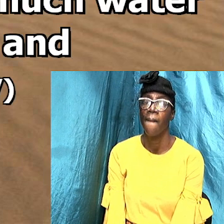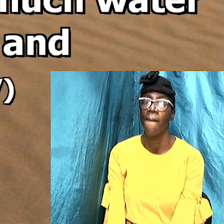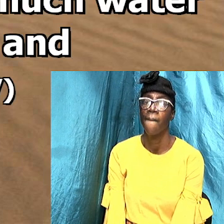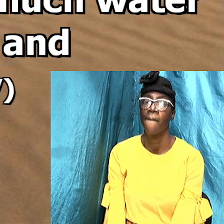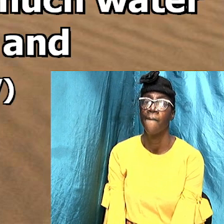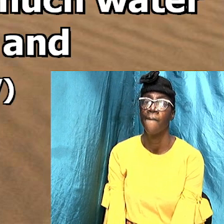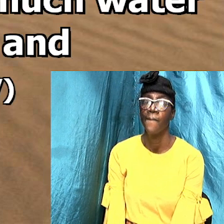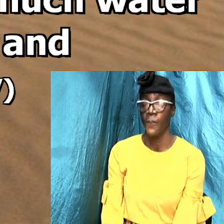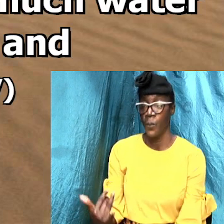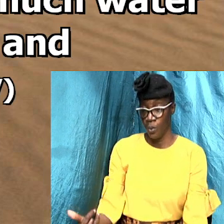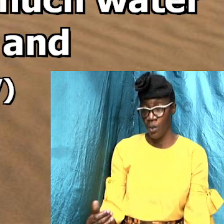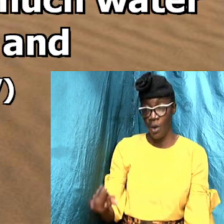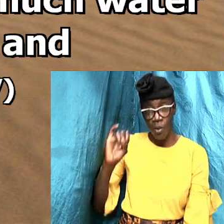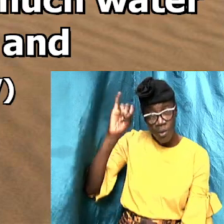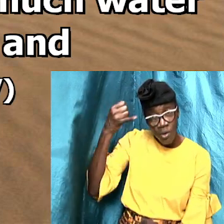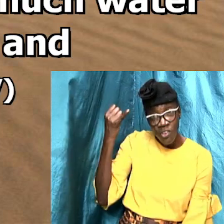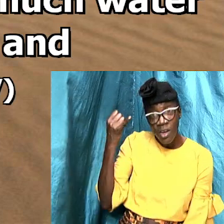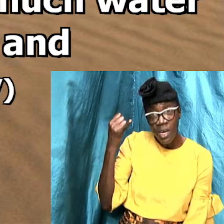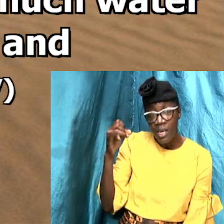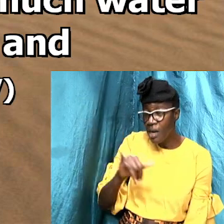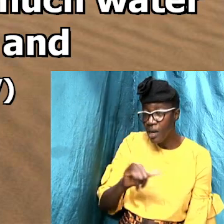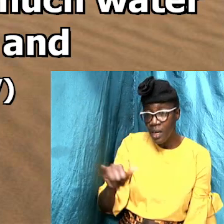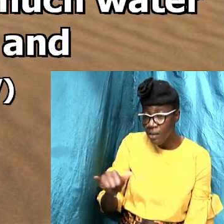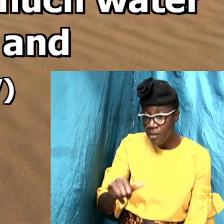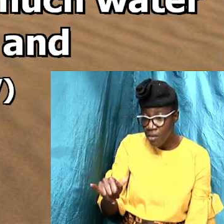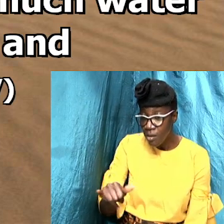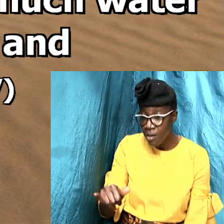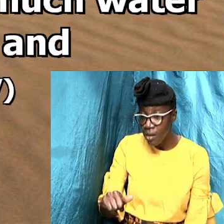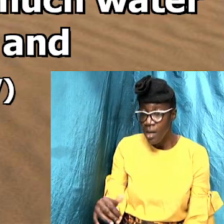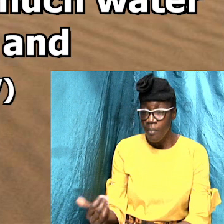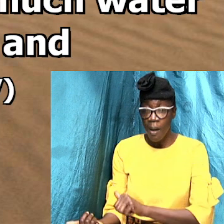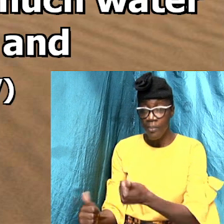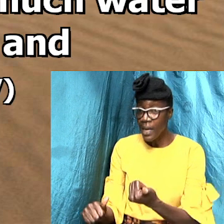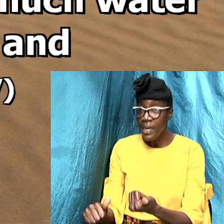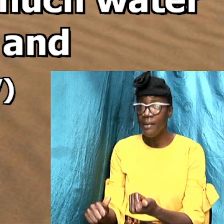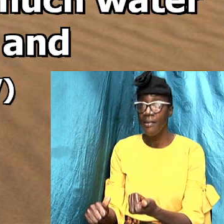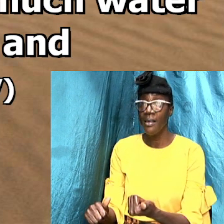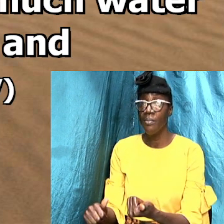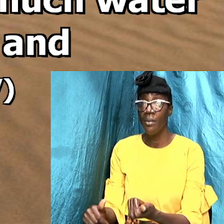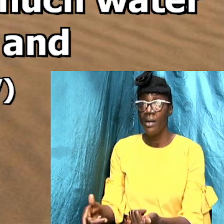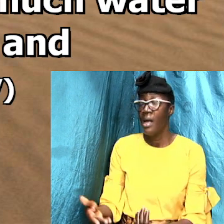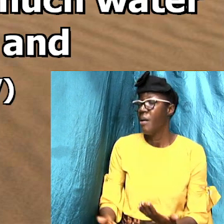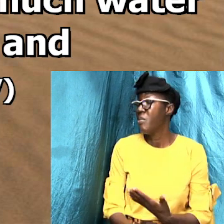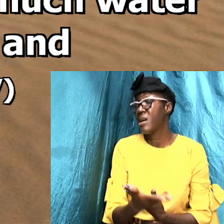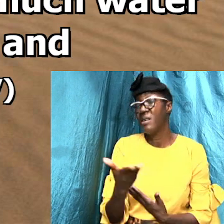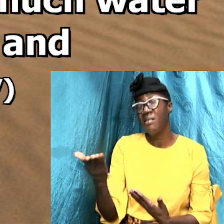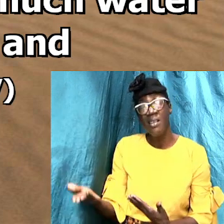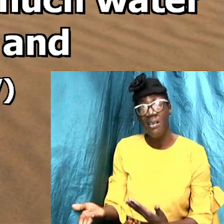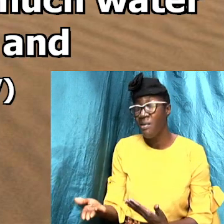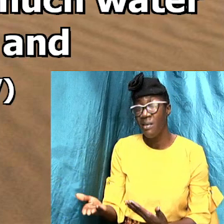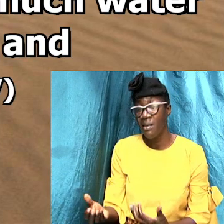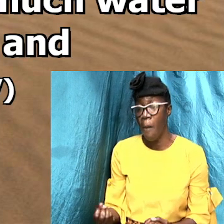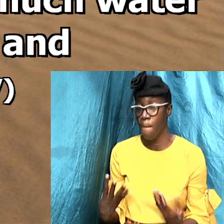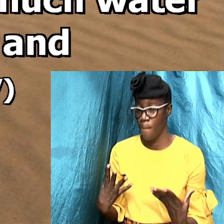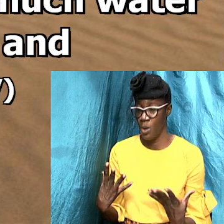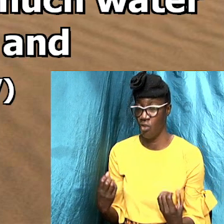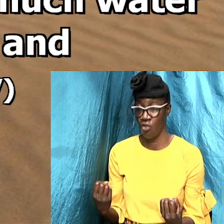now John was also baptizing at Anon near Salem because there was plentiful